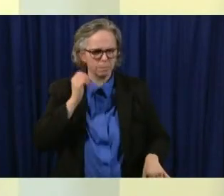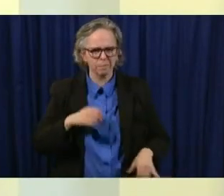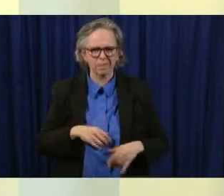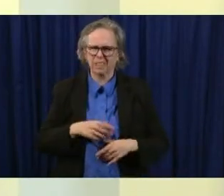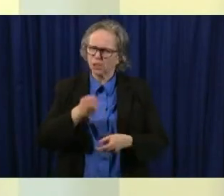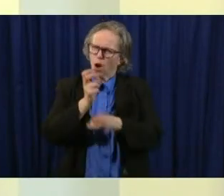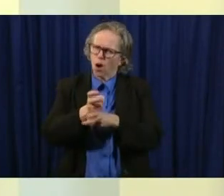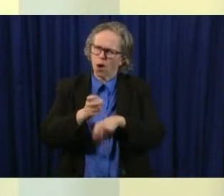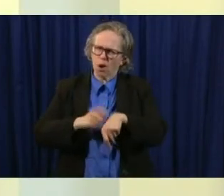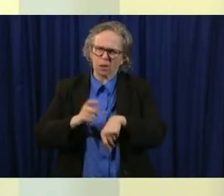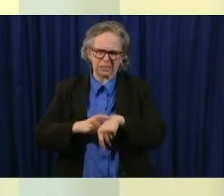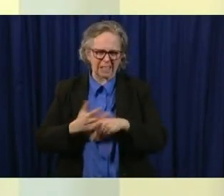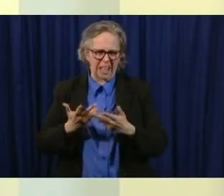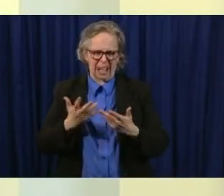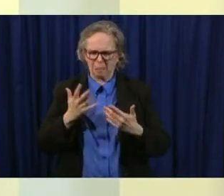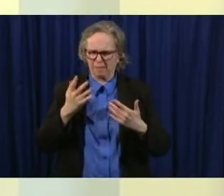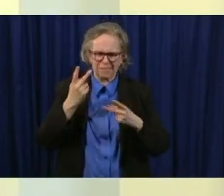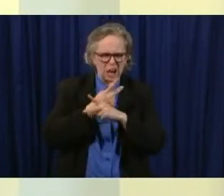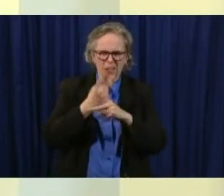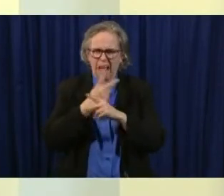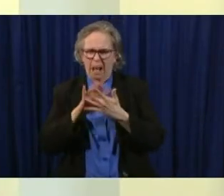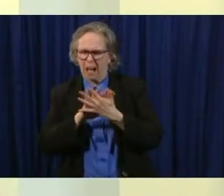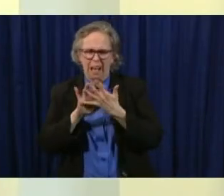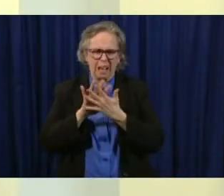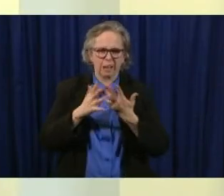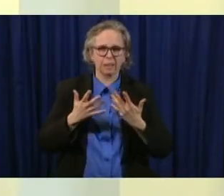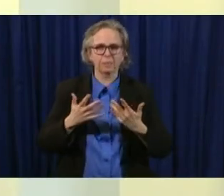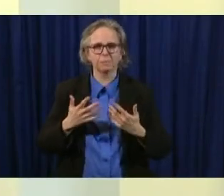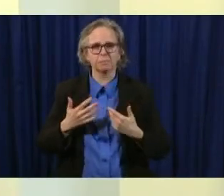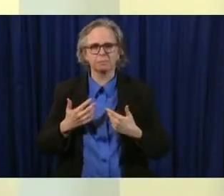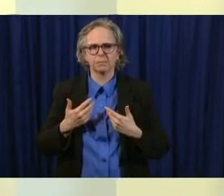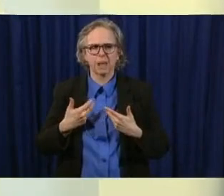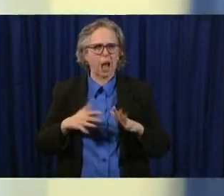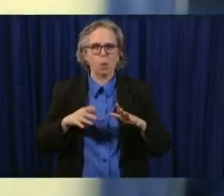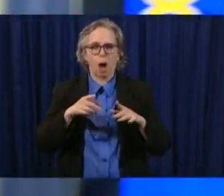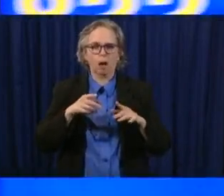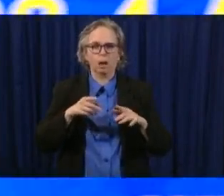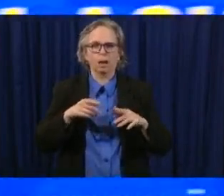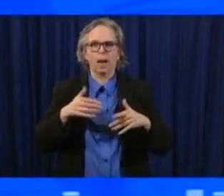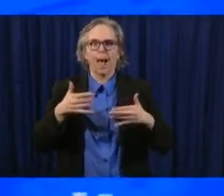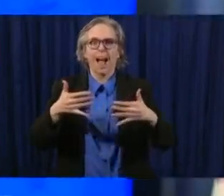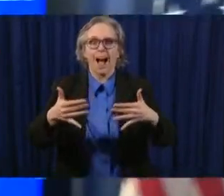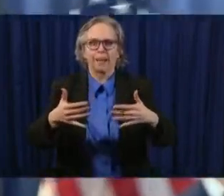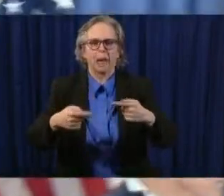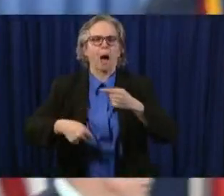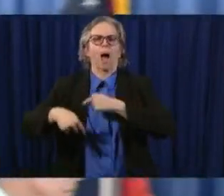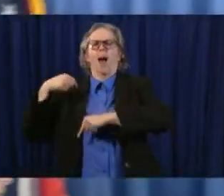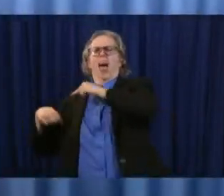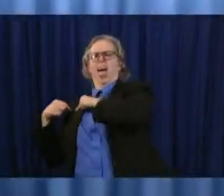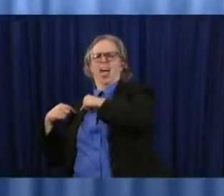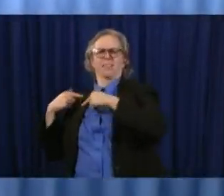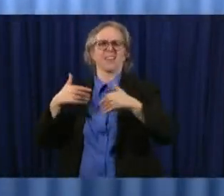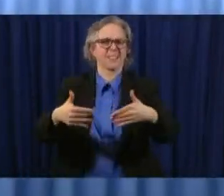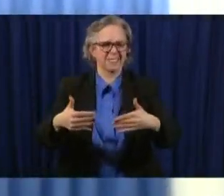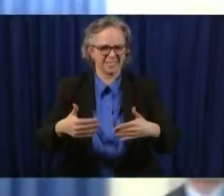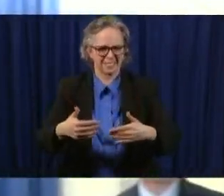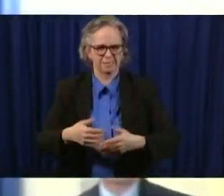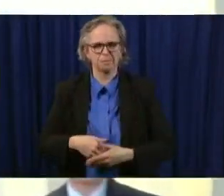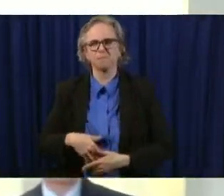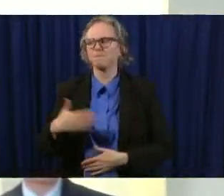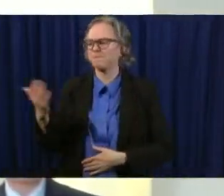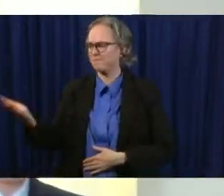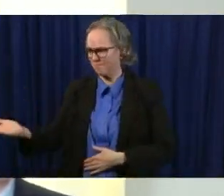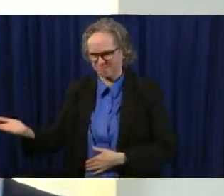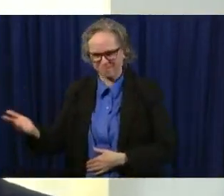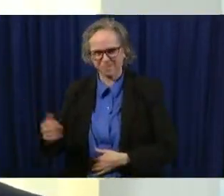i just would hate to see us having to go backwards if i could add a little bit to that from from the conversations